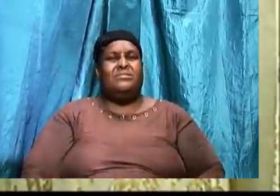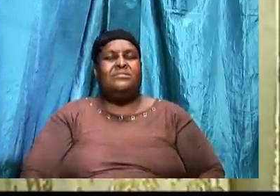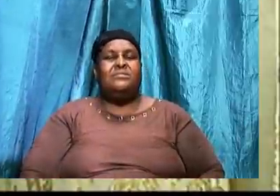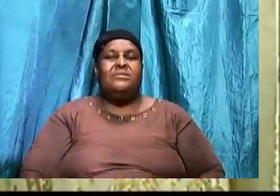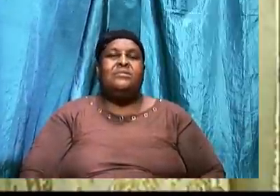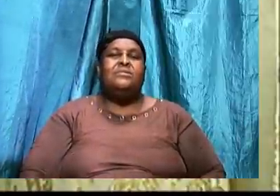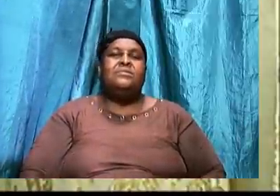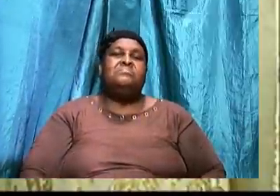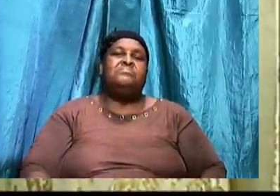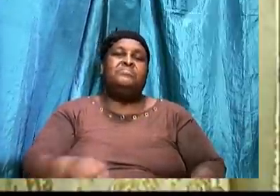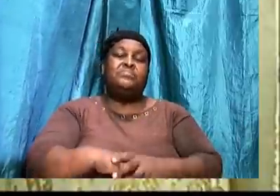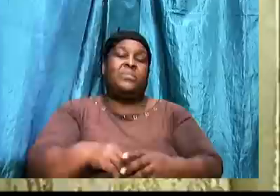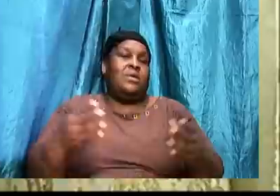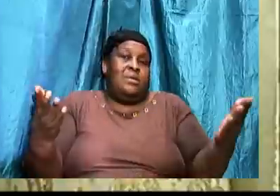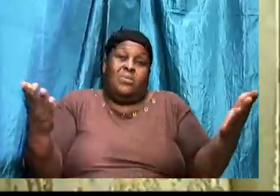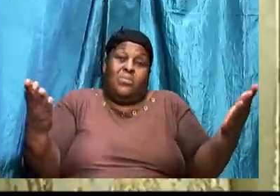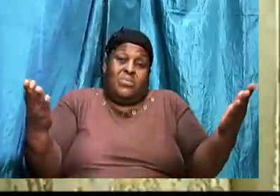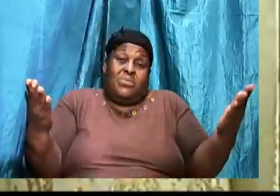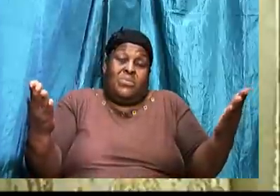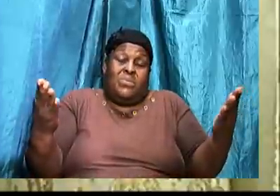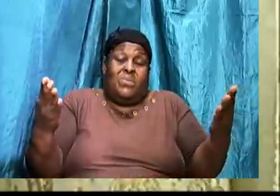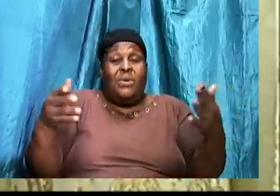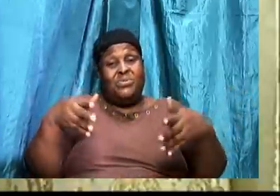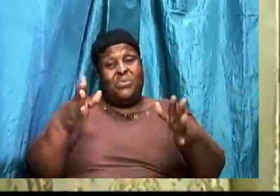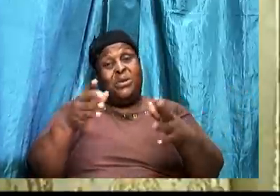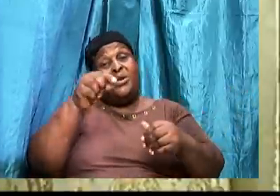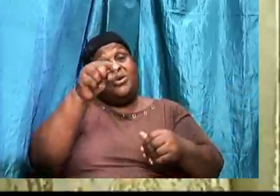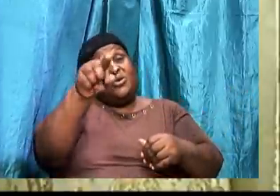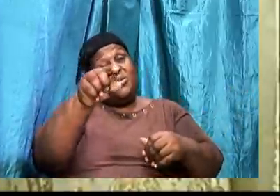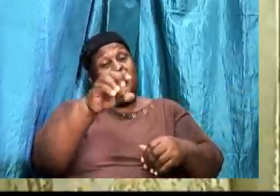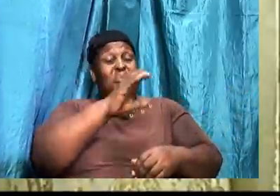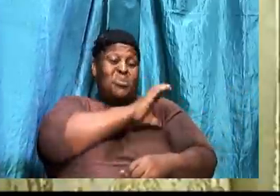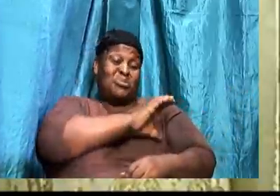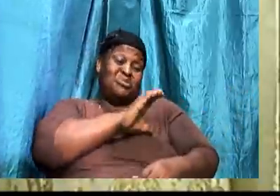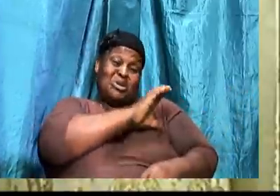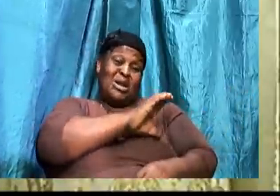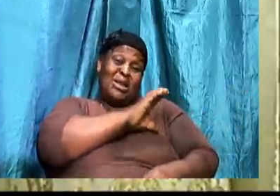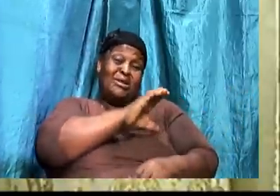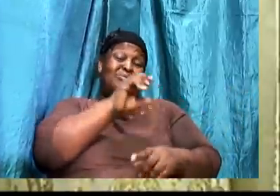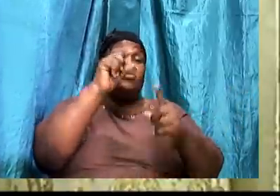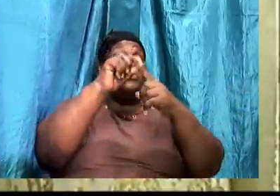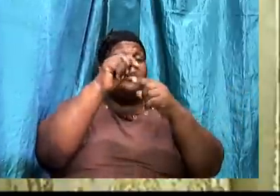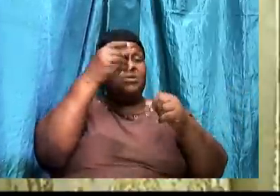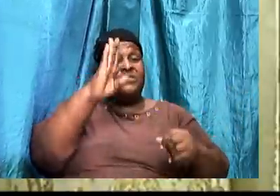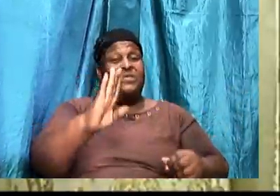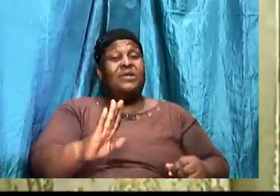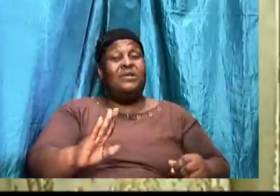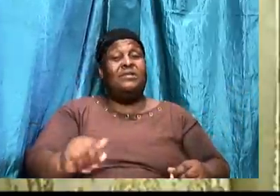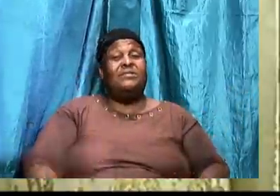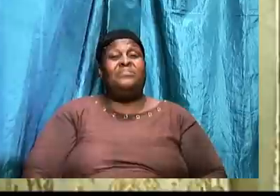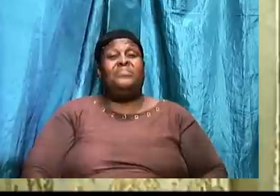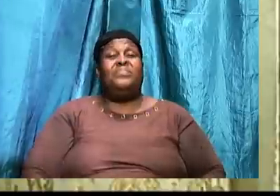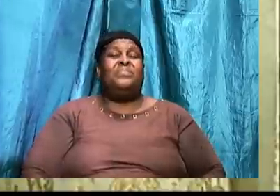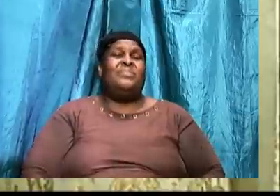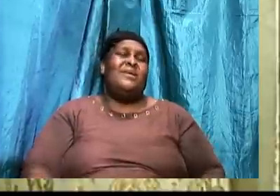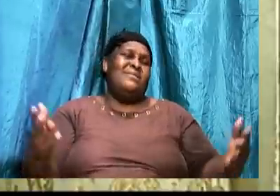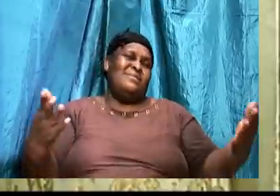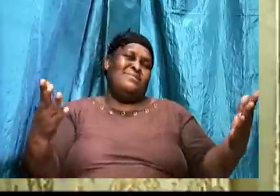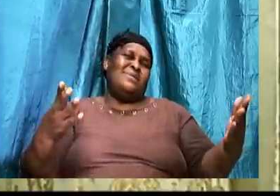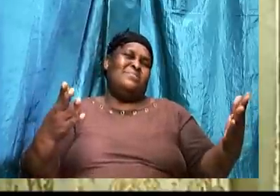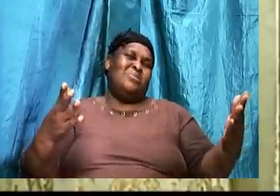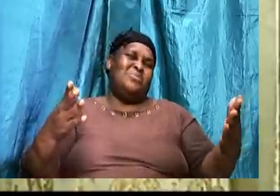In what way has he suggested. That you challenge. The word of God. What about fighting.